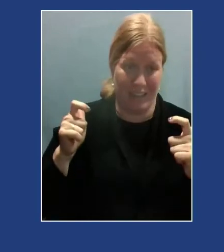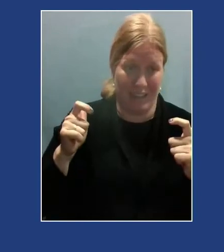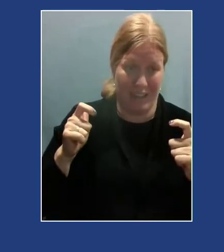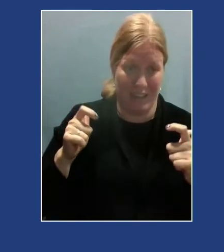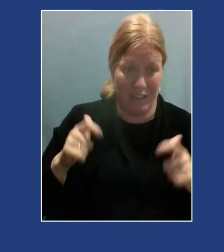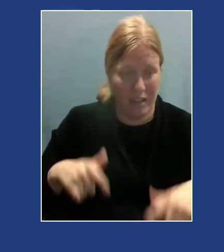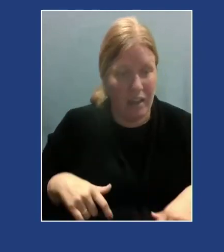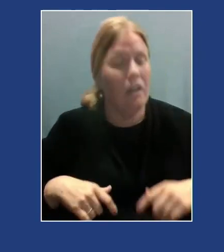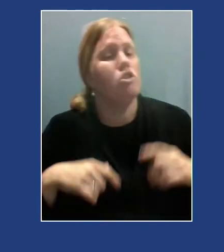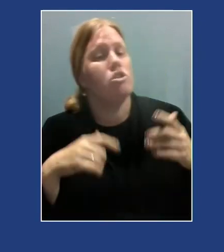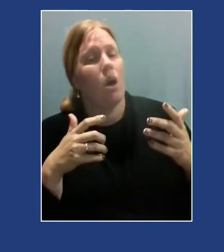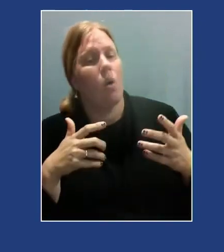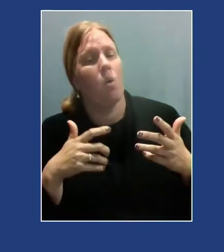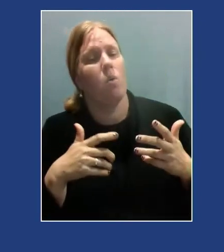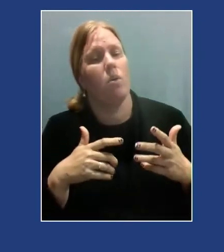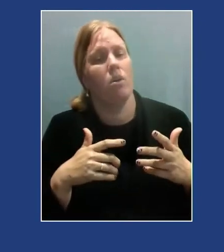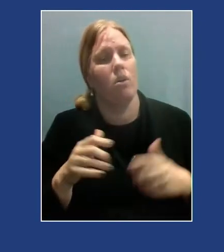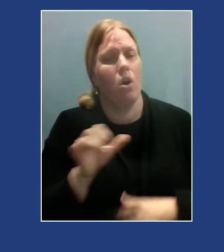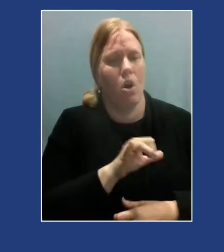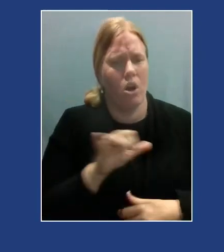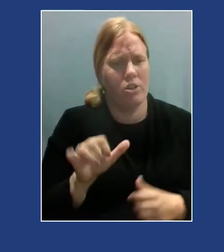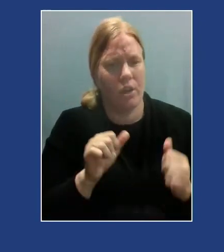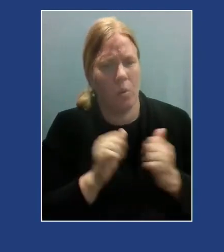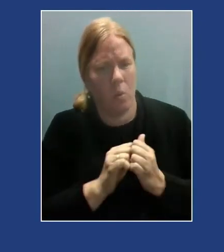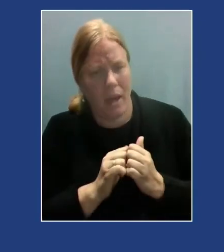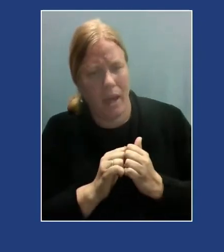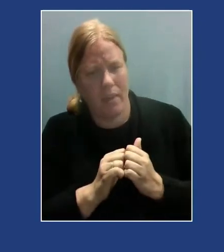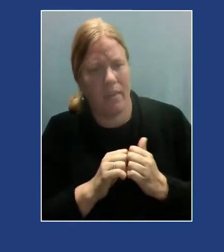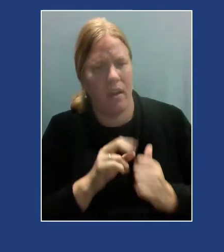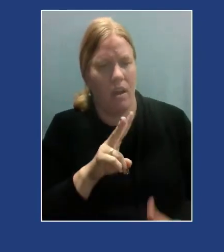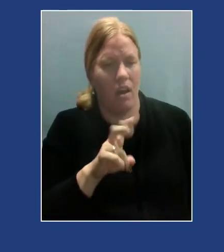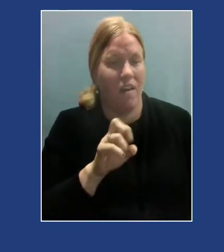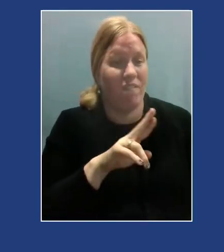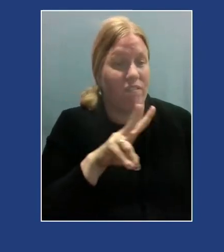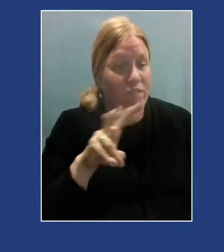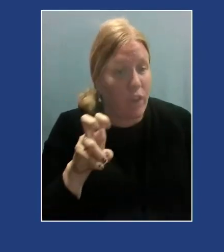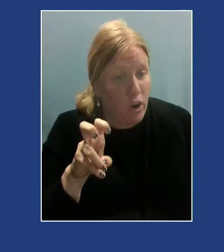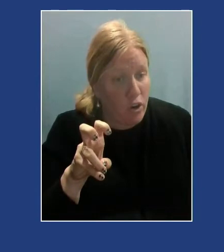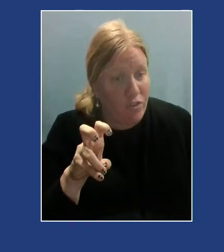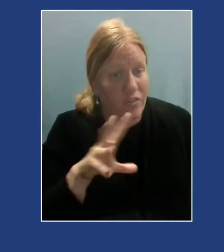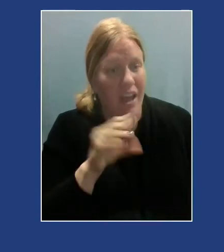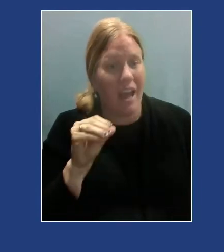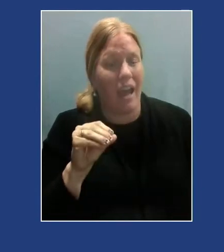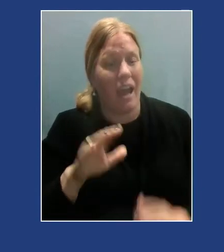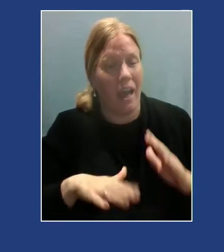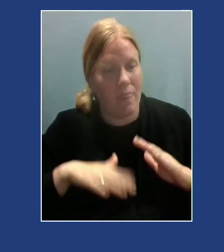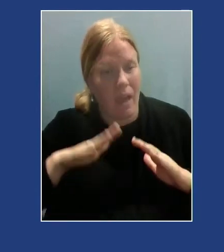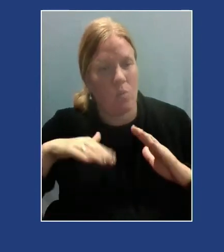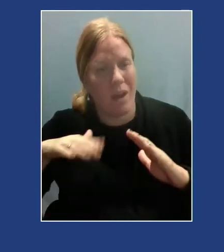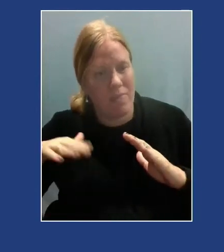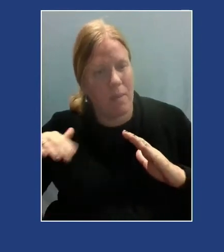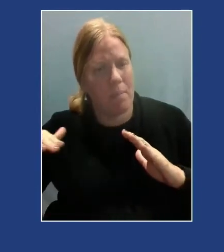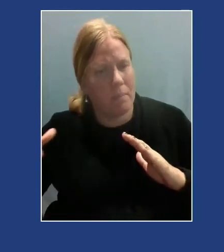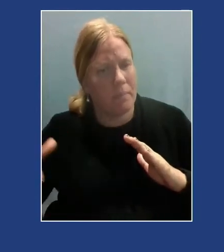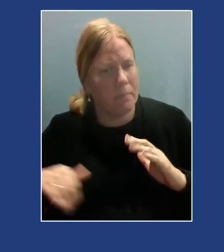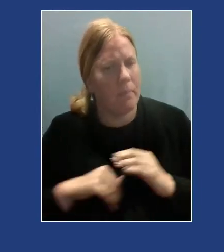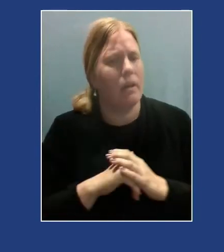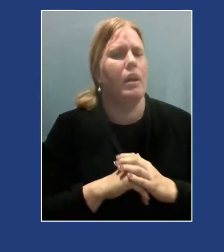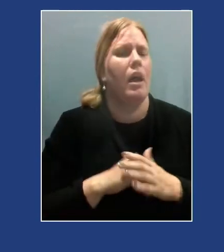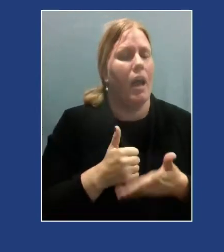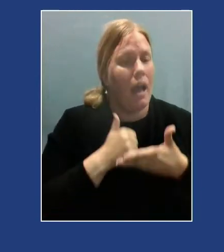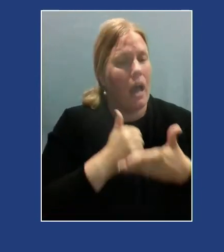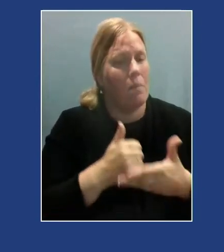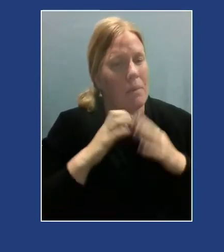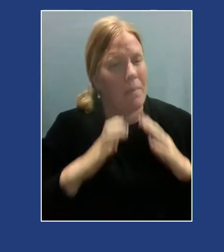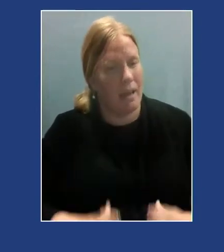We're also moving with verve and rhythm, right? There's a vibrancy that I want to bring into the work that I'm doing with my clients and helping my